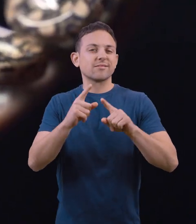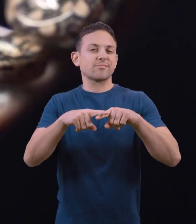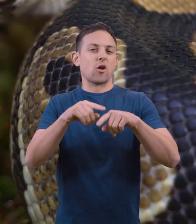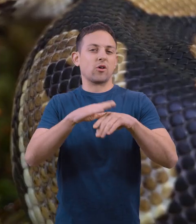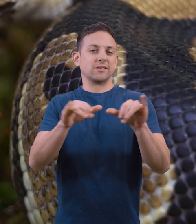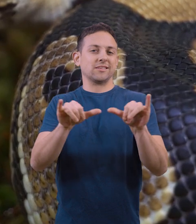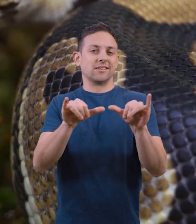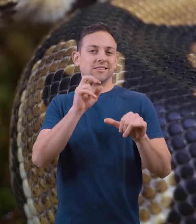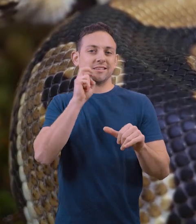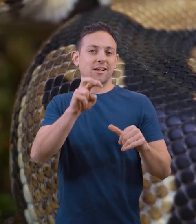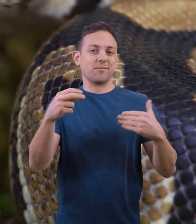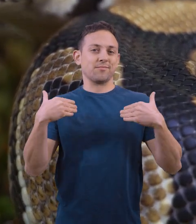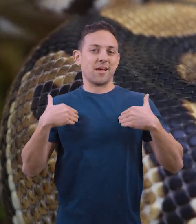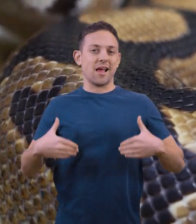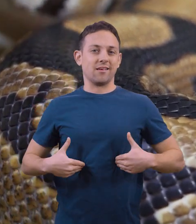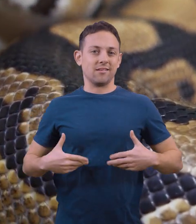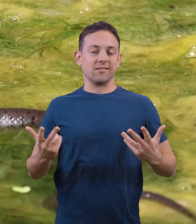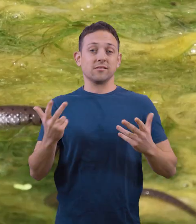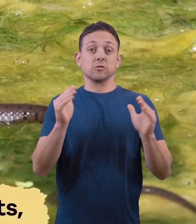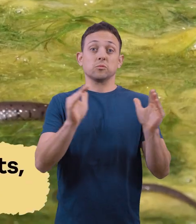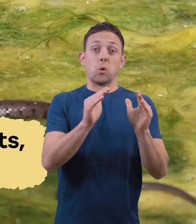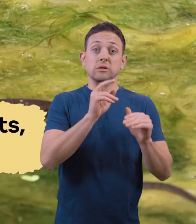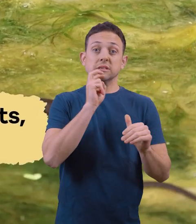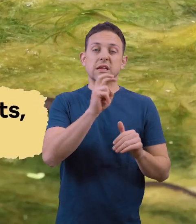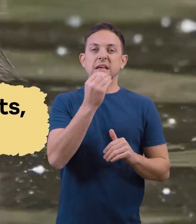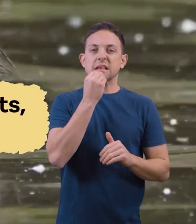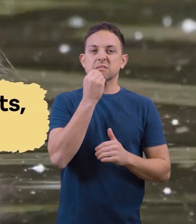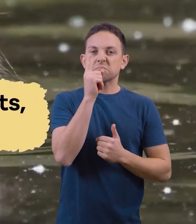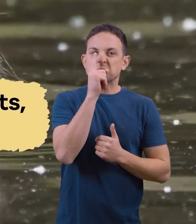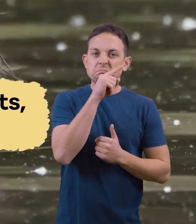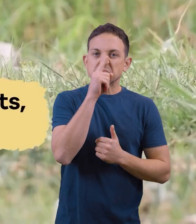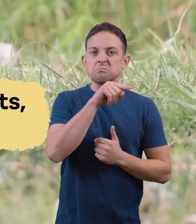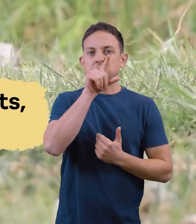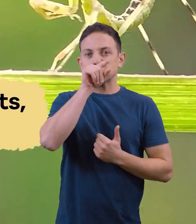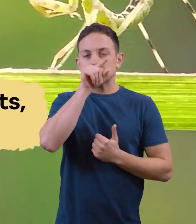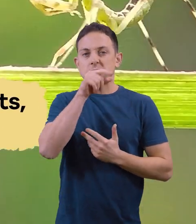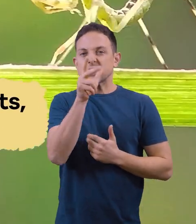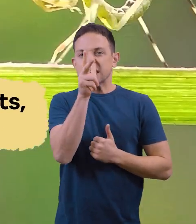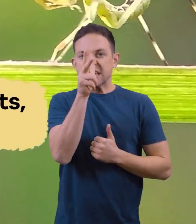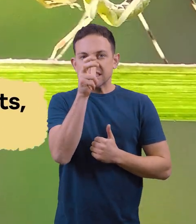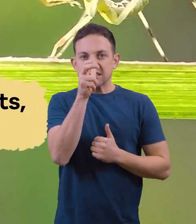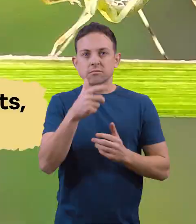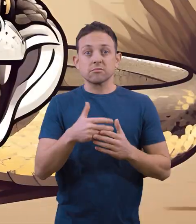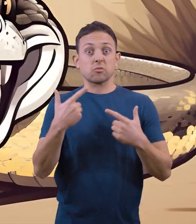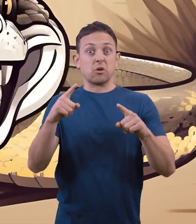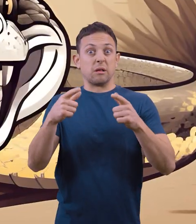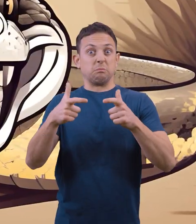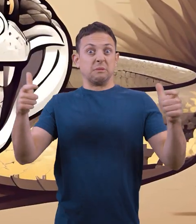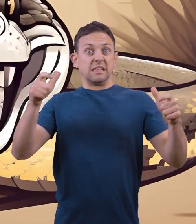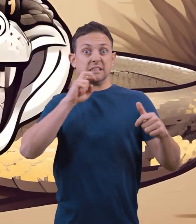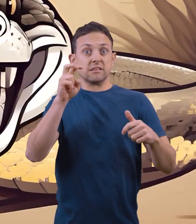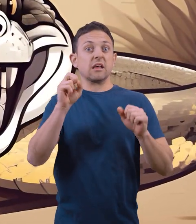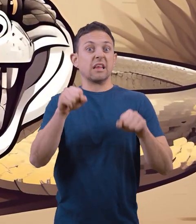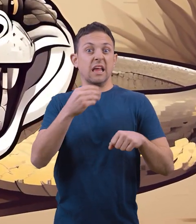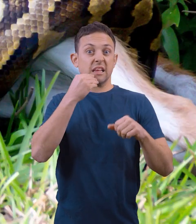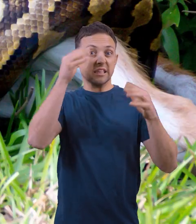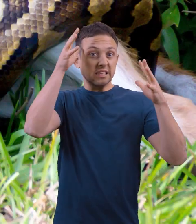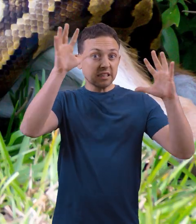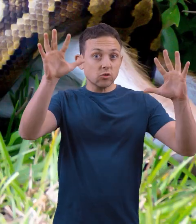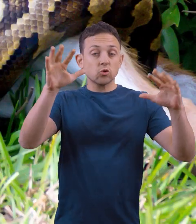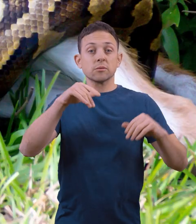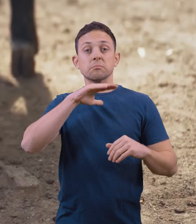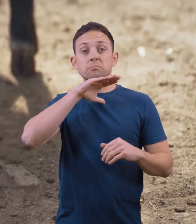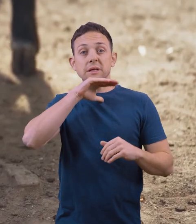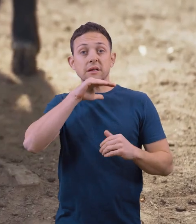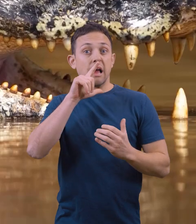depends on the size of the snake's body. Small snakes eat rodents, birds, and insects, while bigger snakes eat